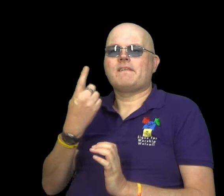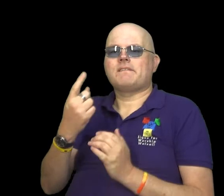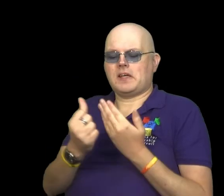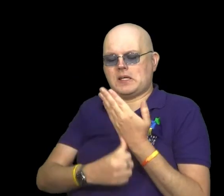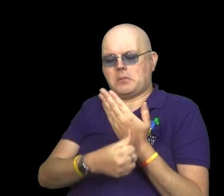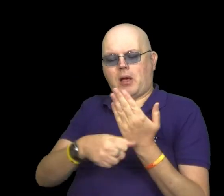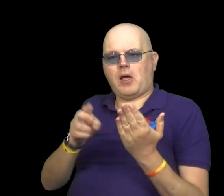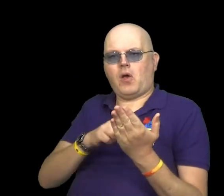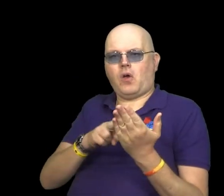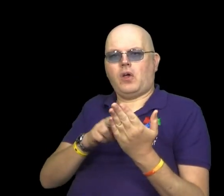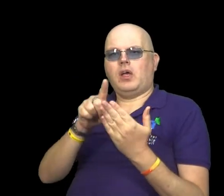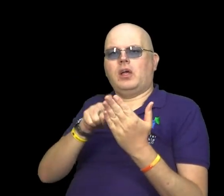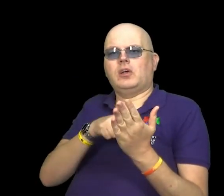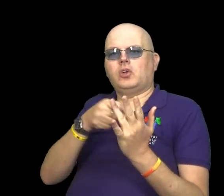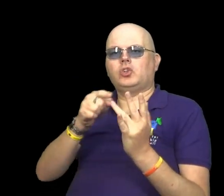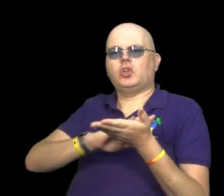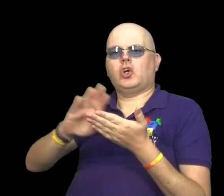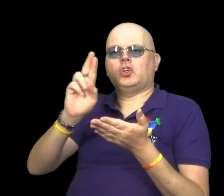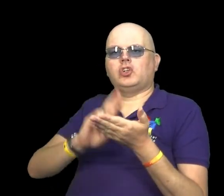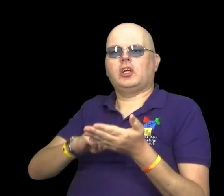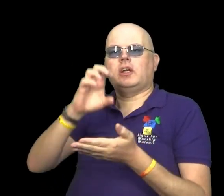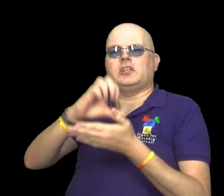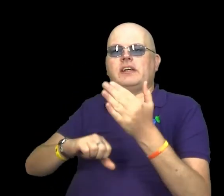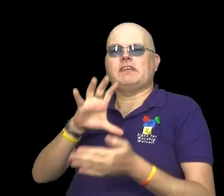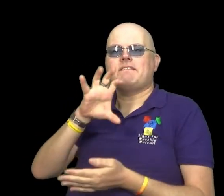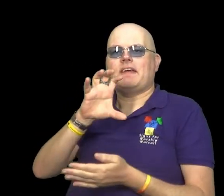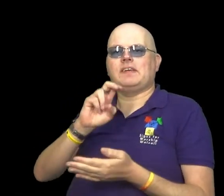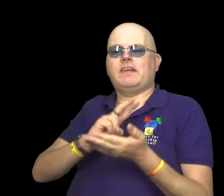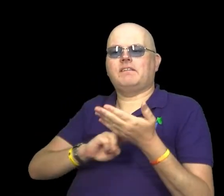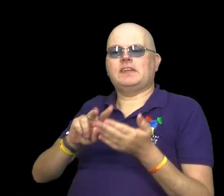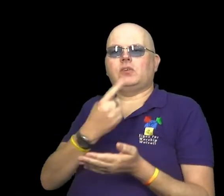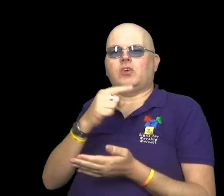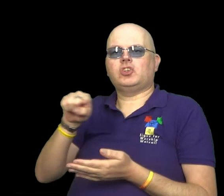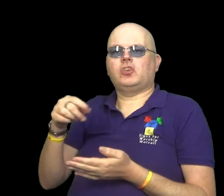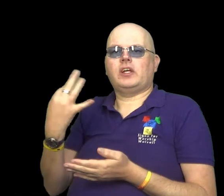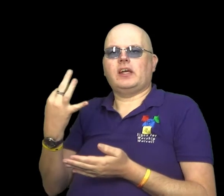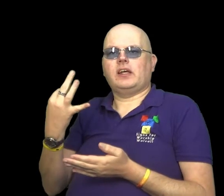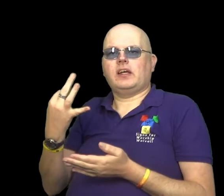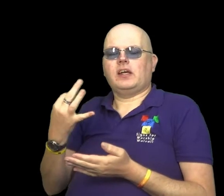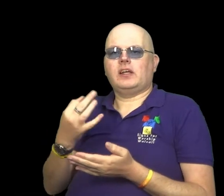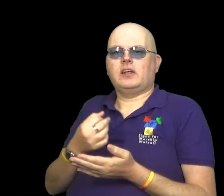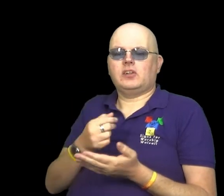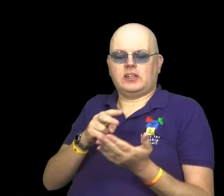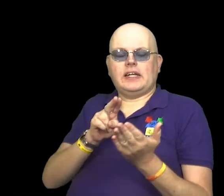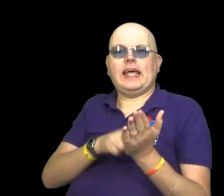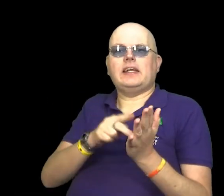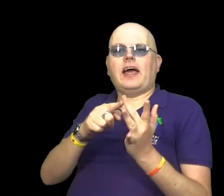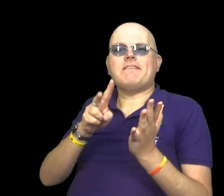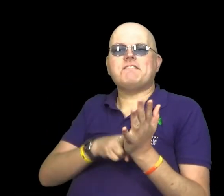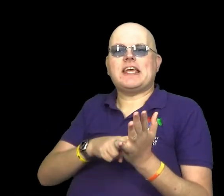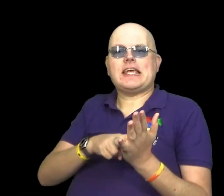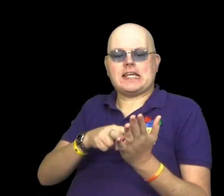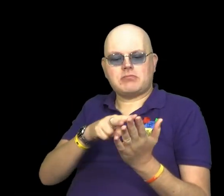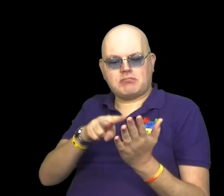The first reading comes to the book of John, chapter 15, verses 1 to 8, and I am reading from the NIV.